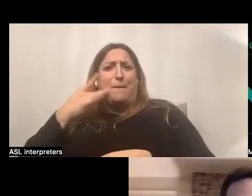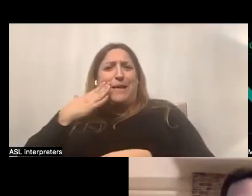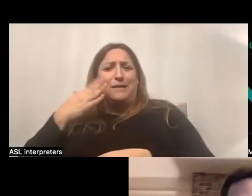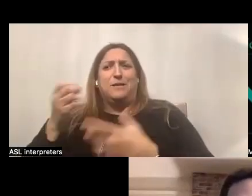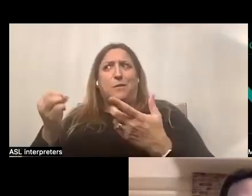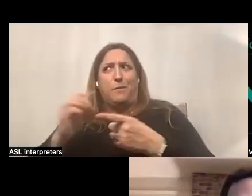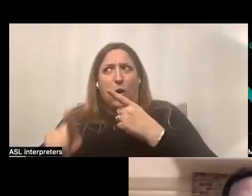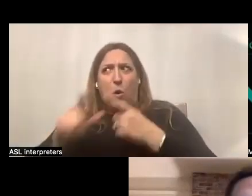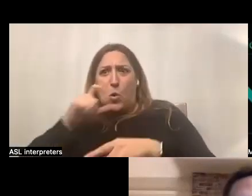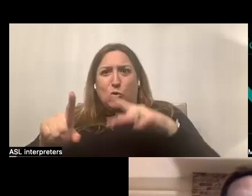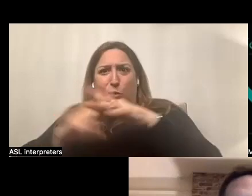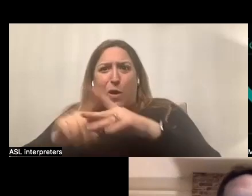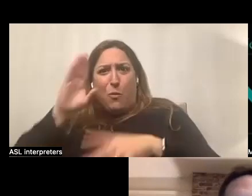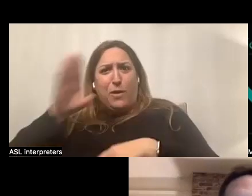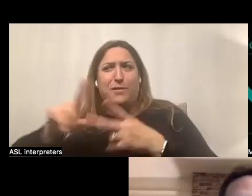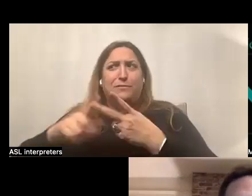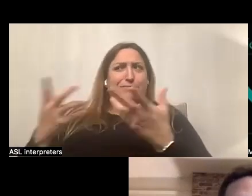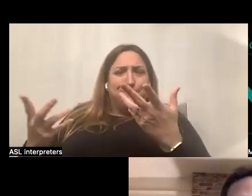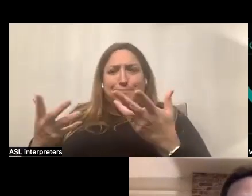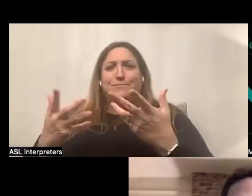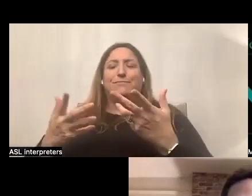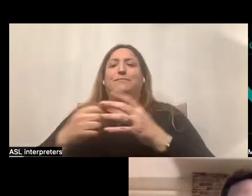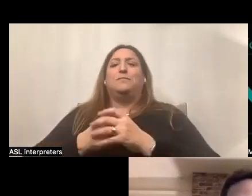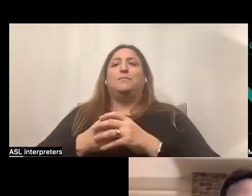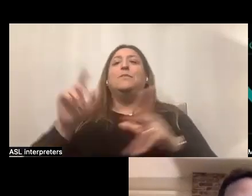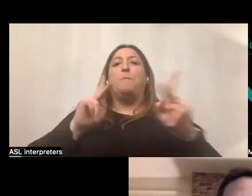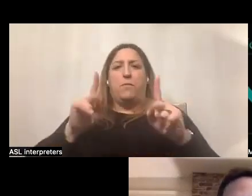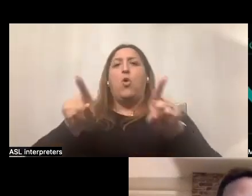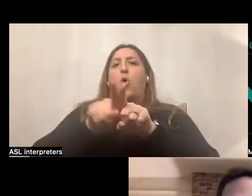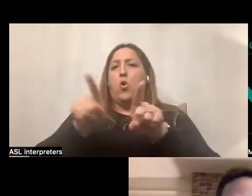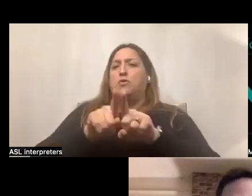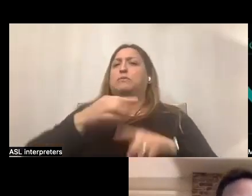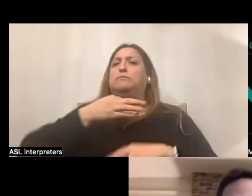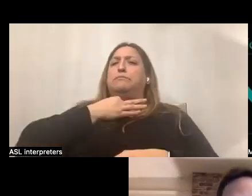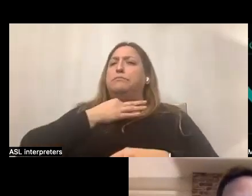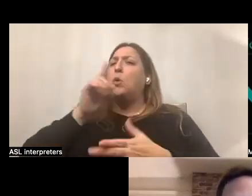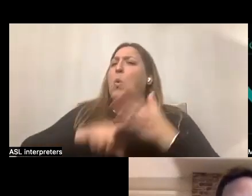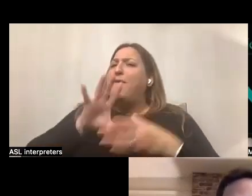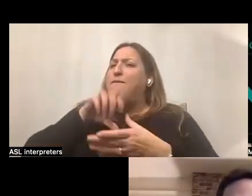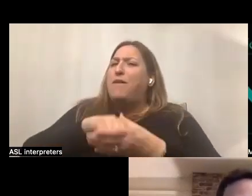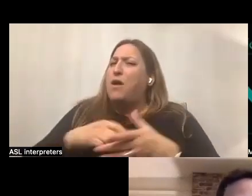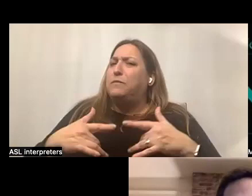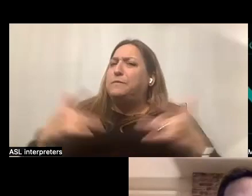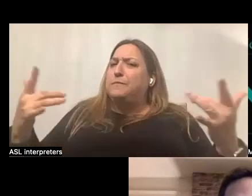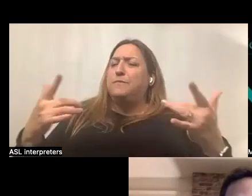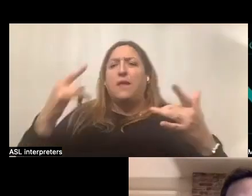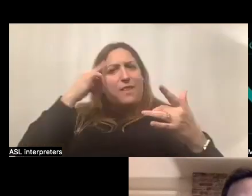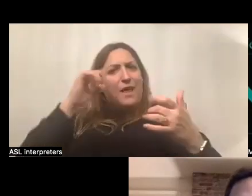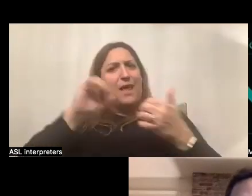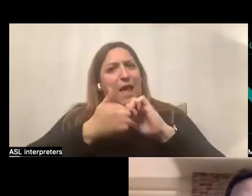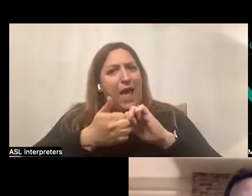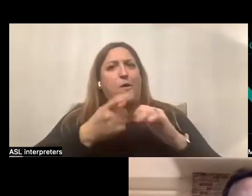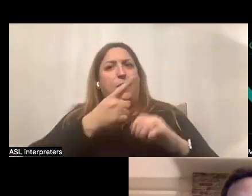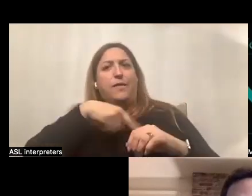who shows up and, and whatnot. People also want to know what they're getting into, and you want them thinking about how to get their feet wet without